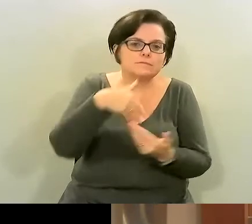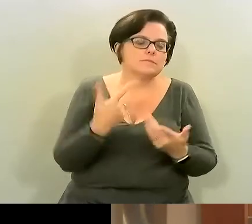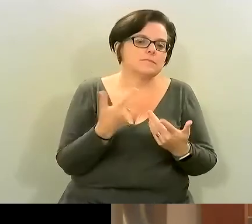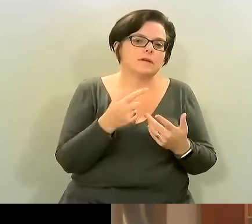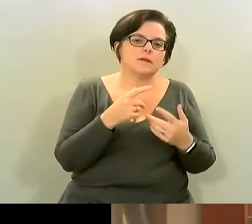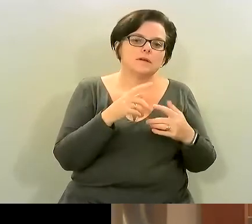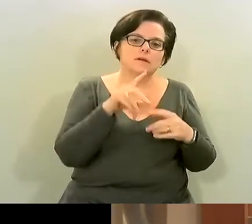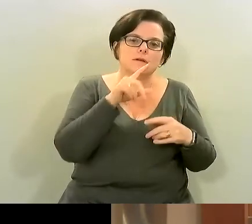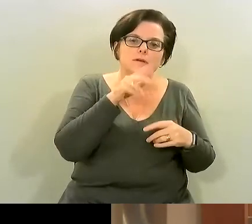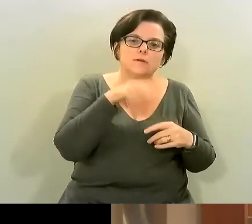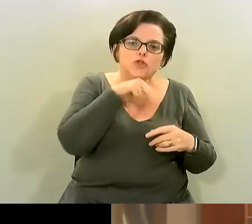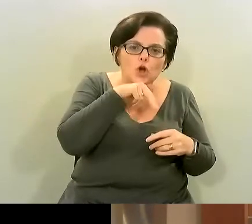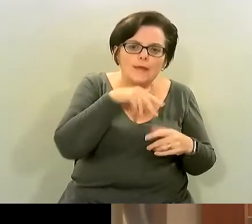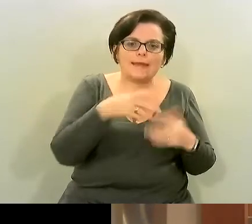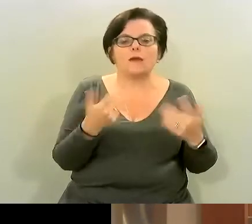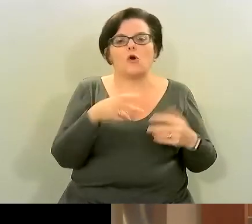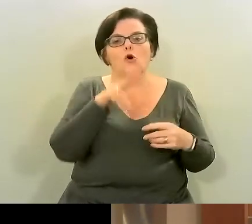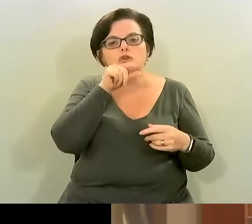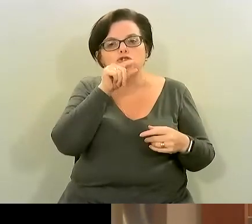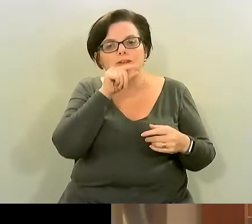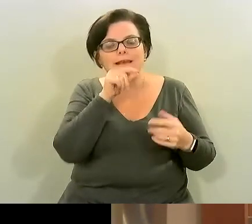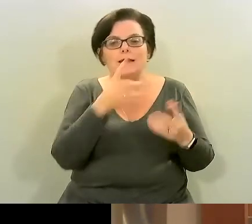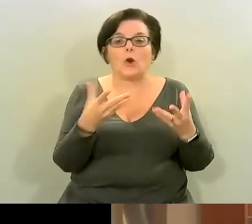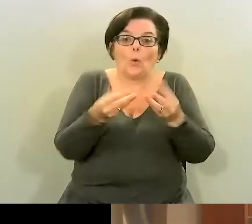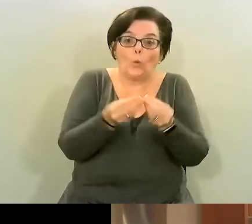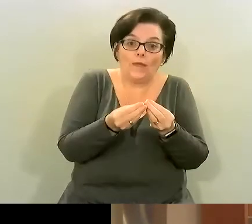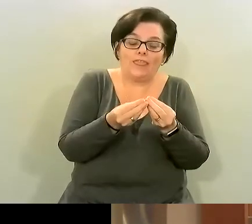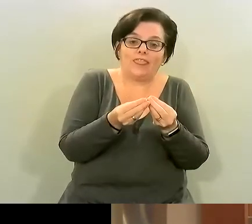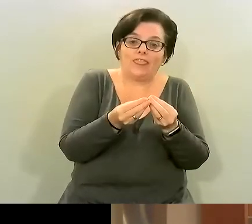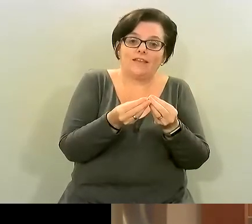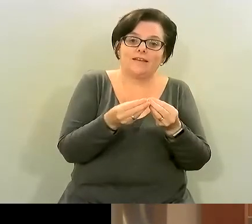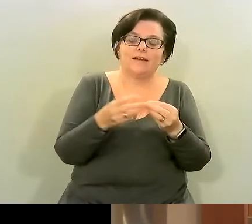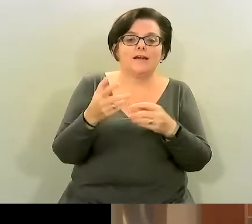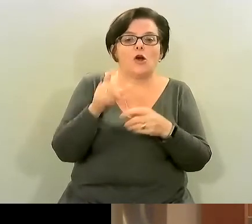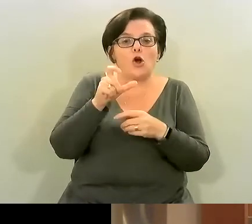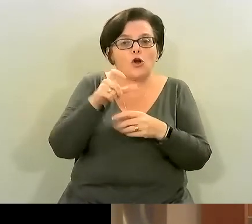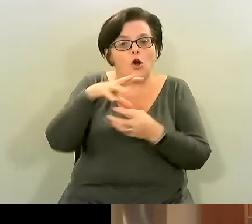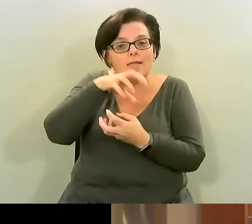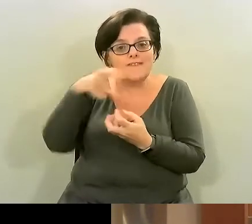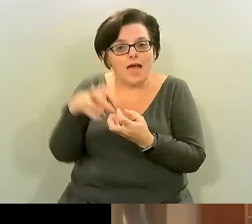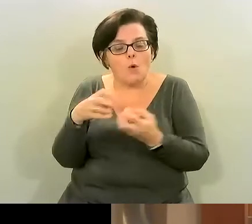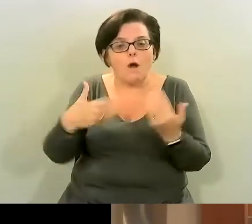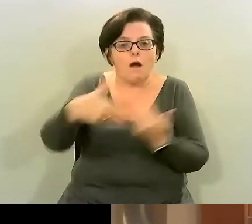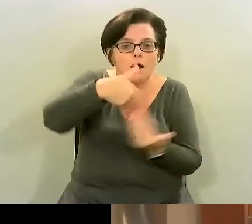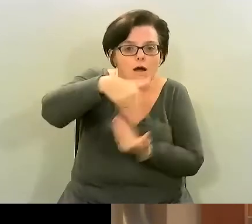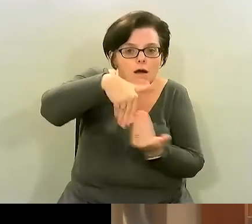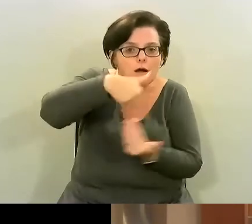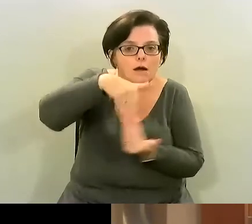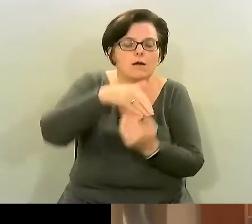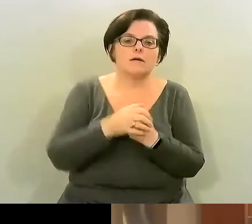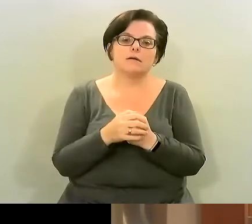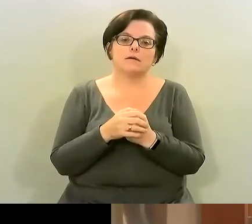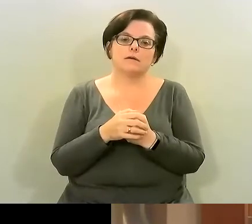flavor it up but put in some ground cauliflower there's uh you know we have riced cauliflower